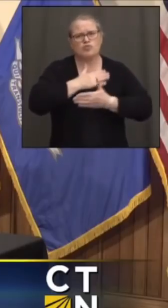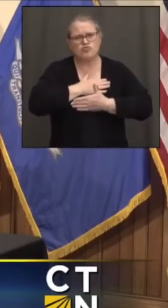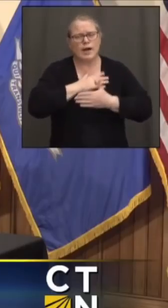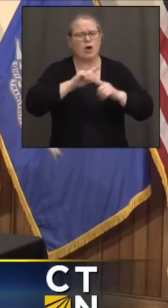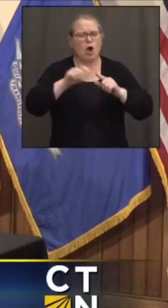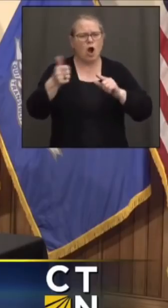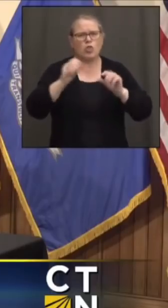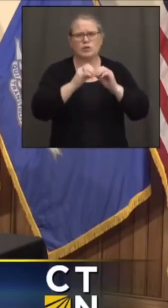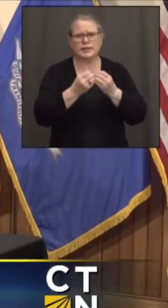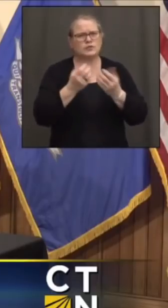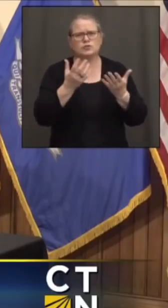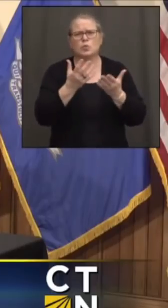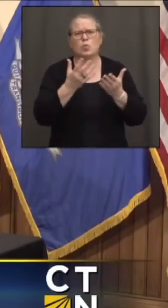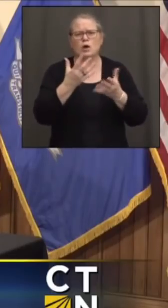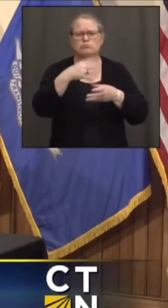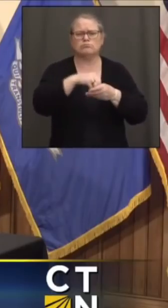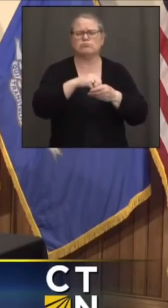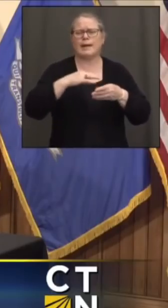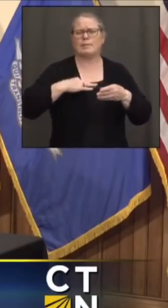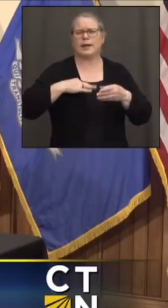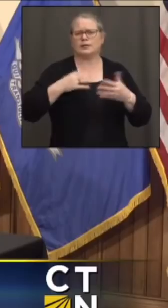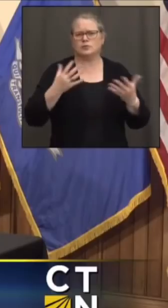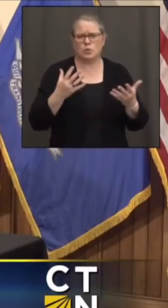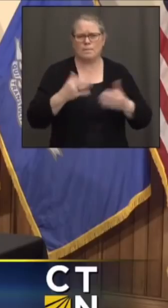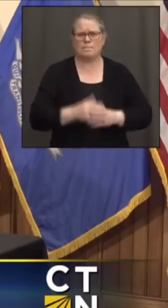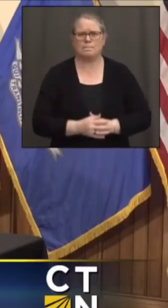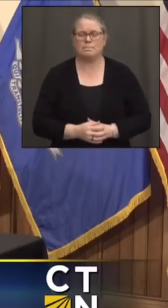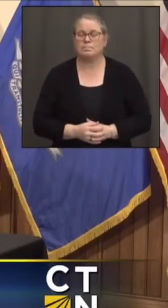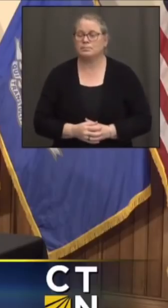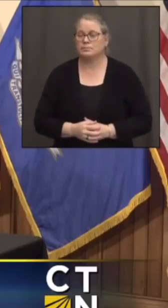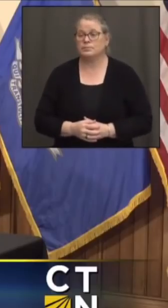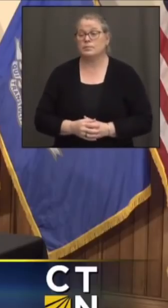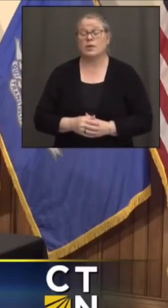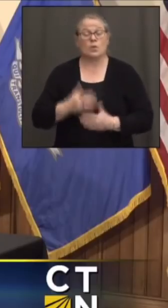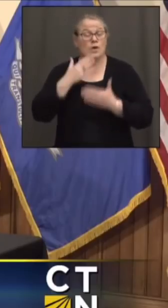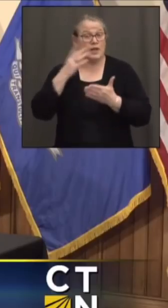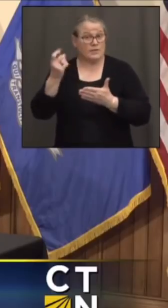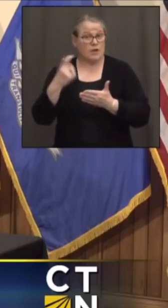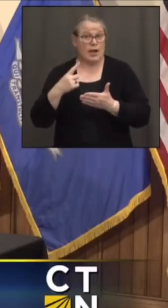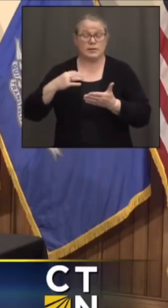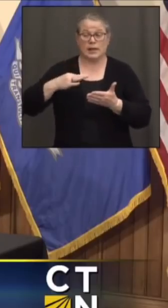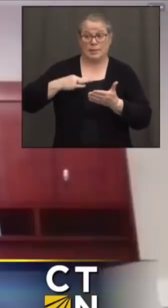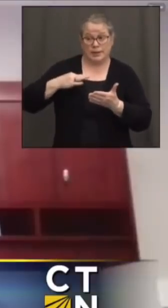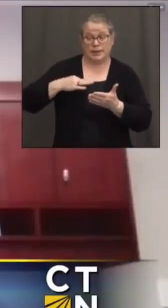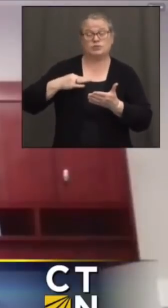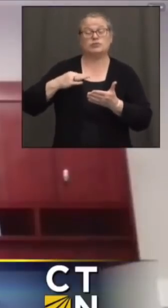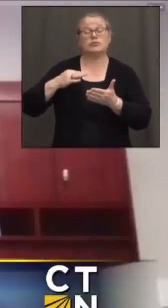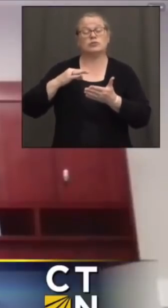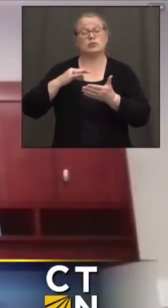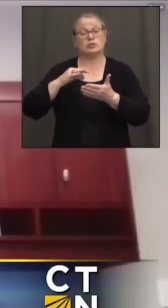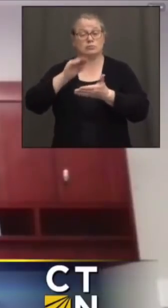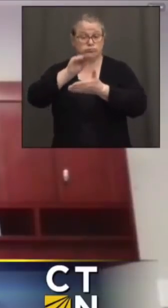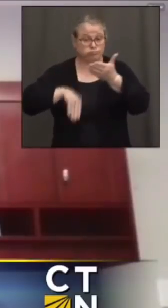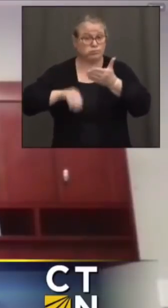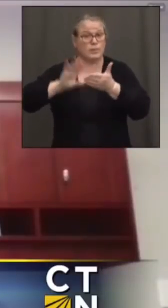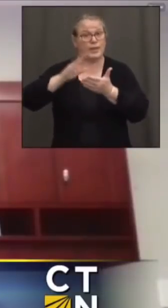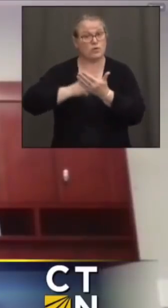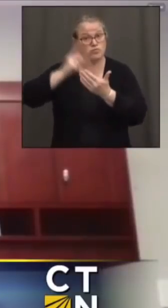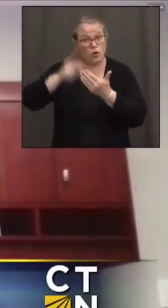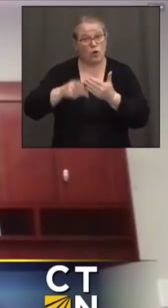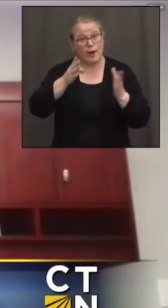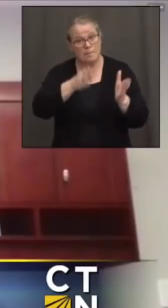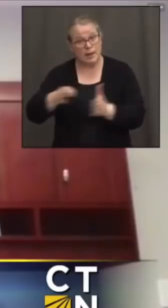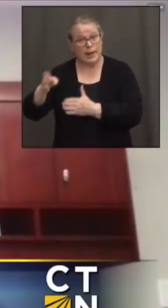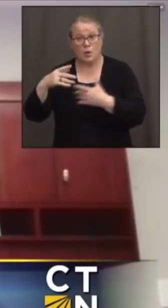So, thank you. So, the grant application really asks for programs to tell us the programming that they will be providing.